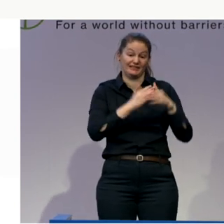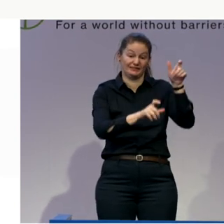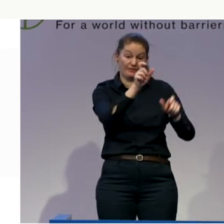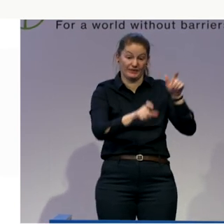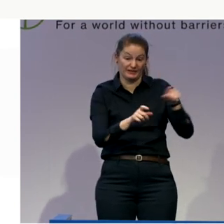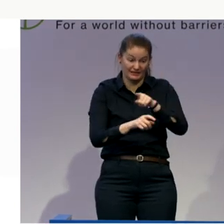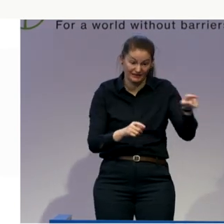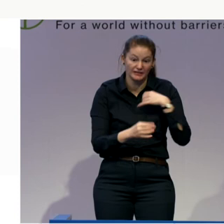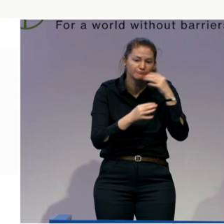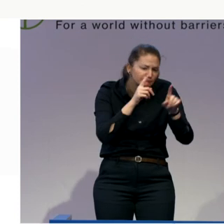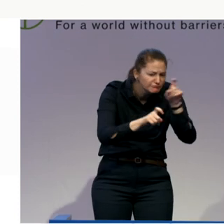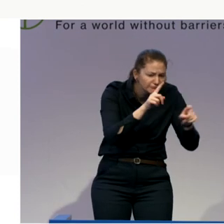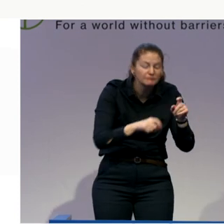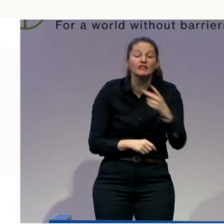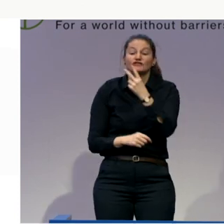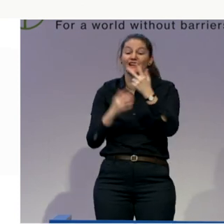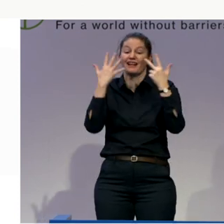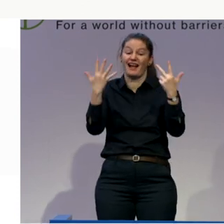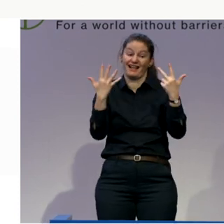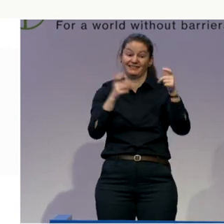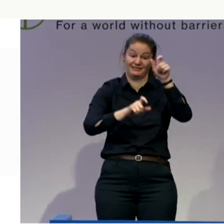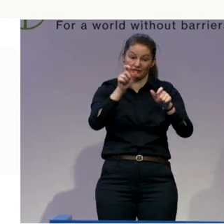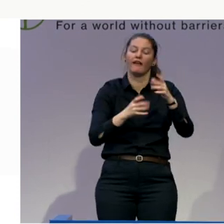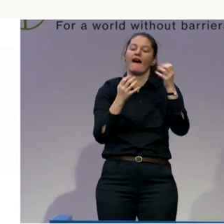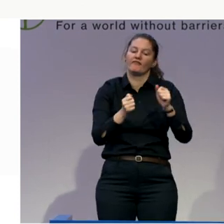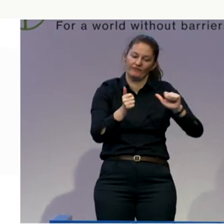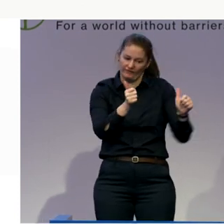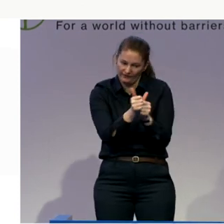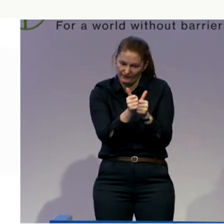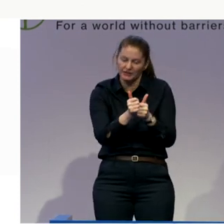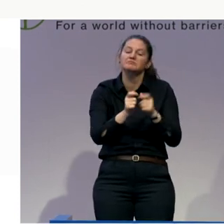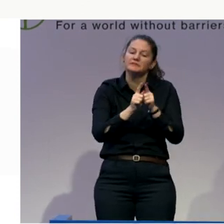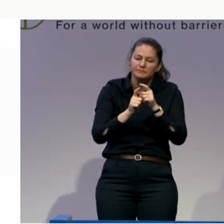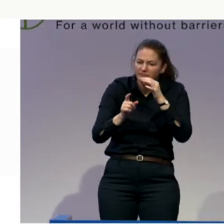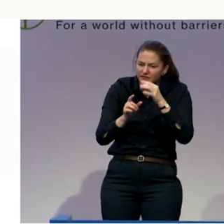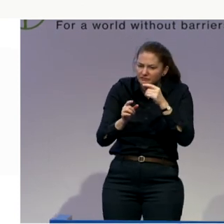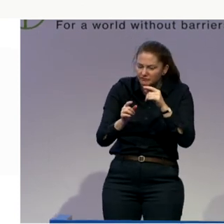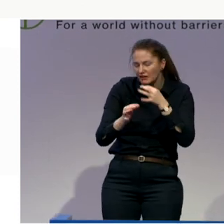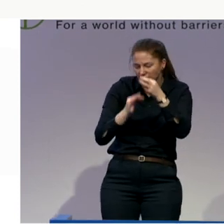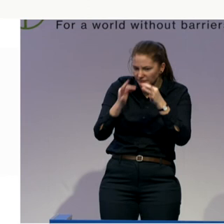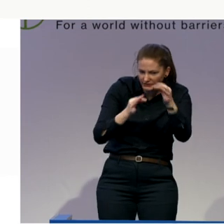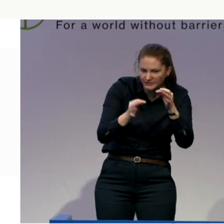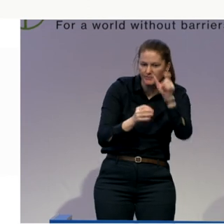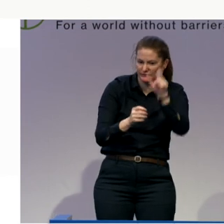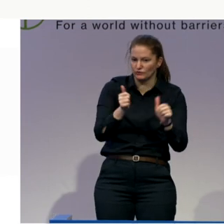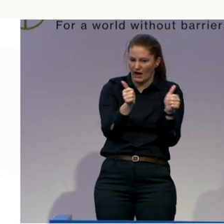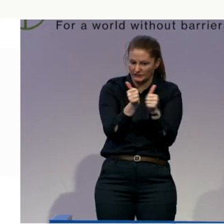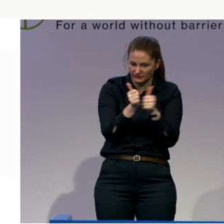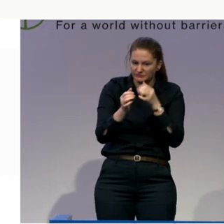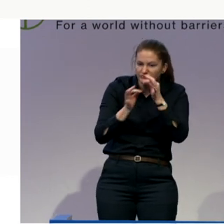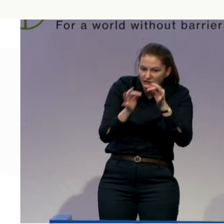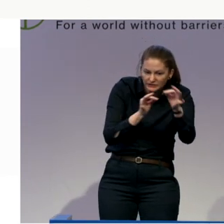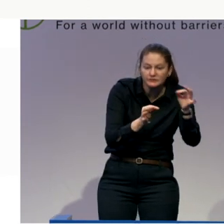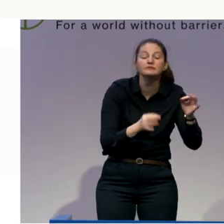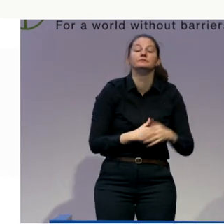relationships can go wrong. And when we researched with people, every single support worker and disabled